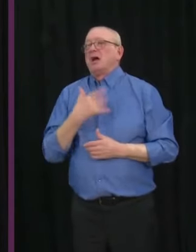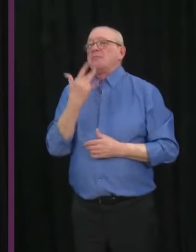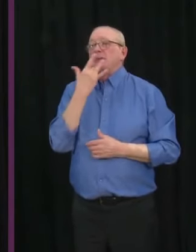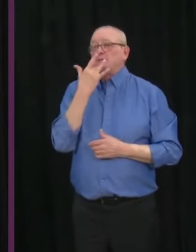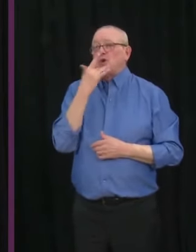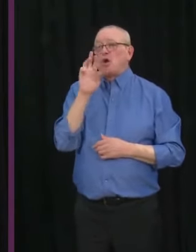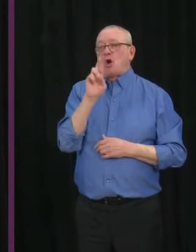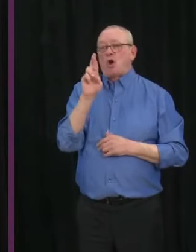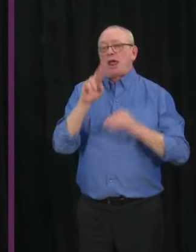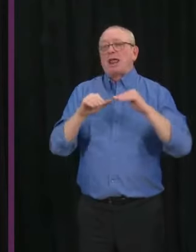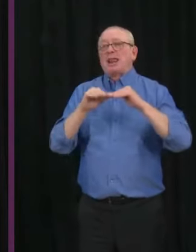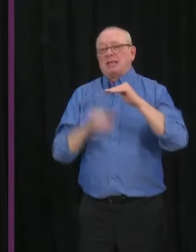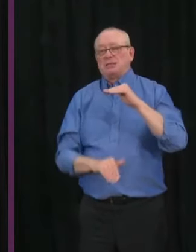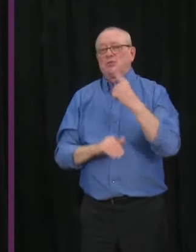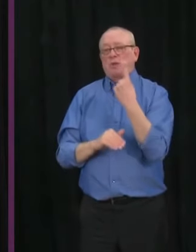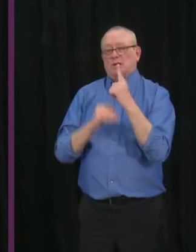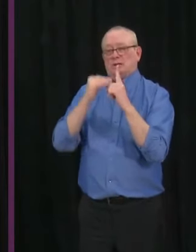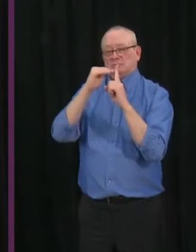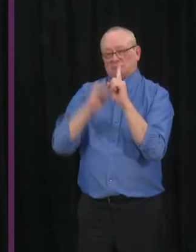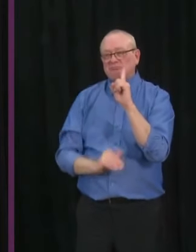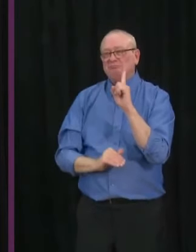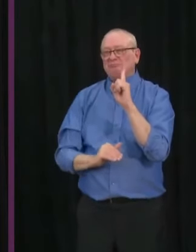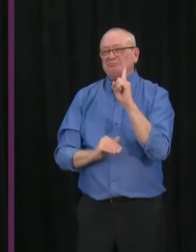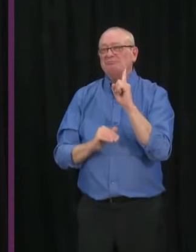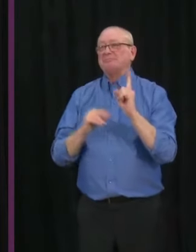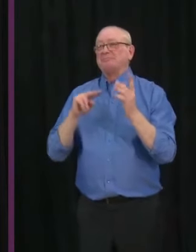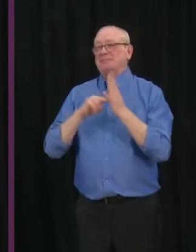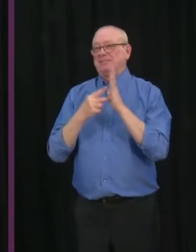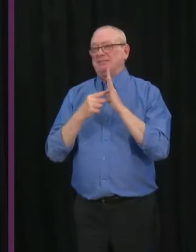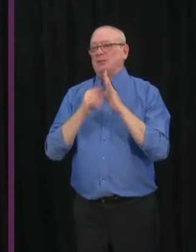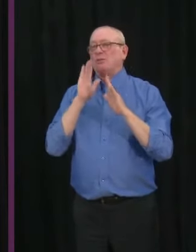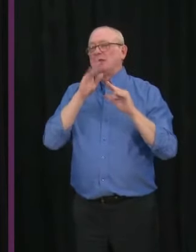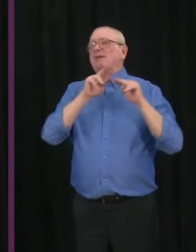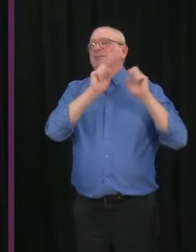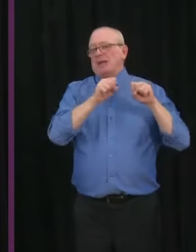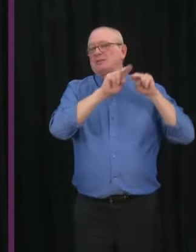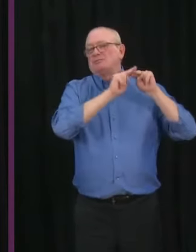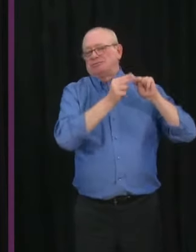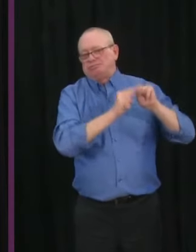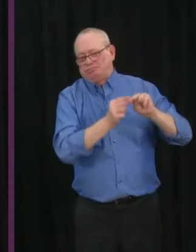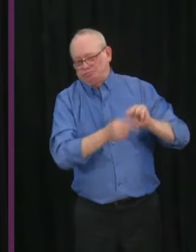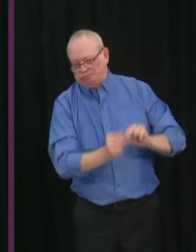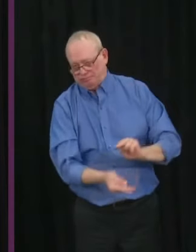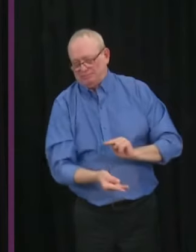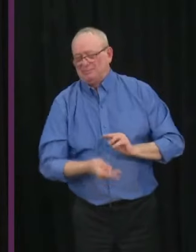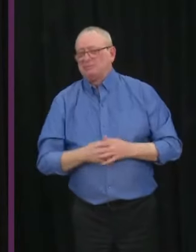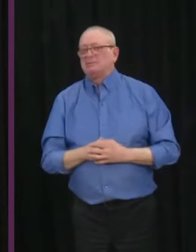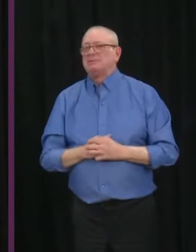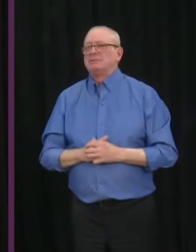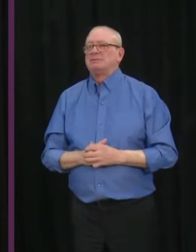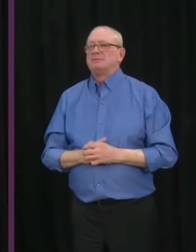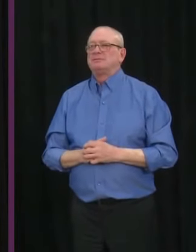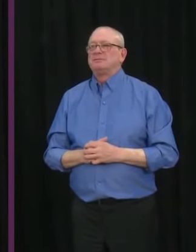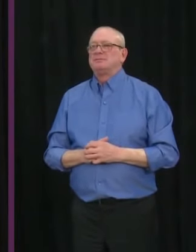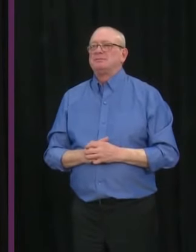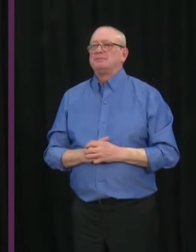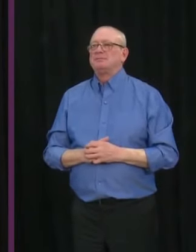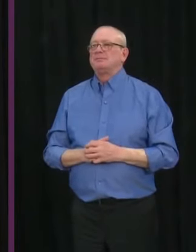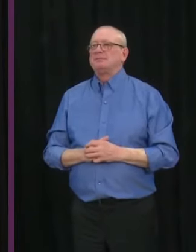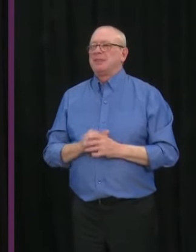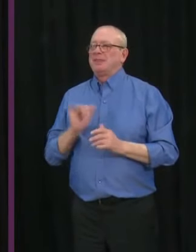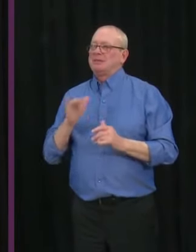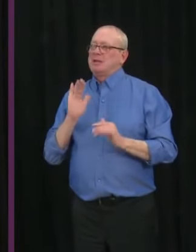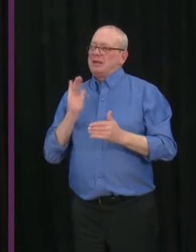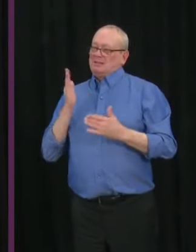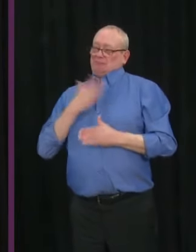dropping quickly with respect to our very high numbers going lower. And so those are the metrics that we're watching to make sure